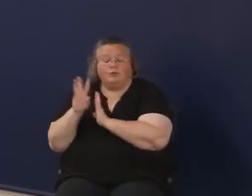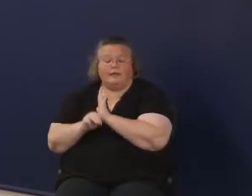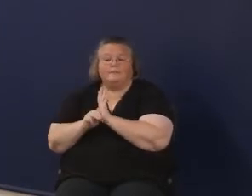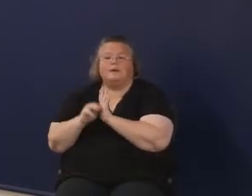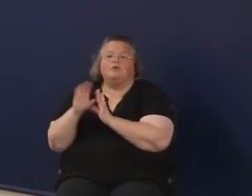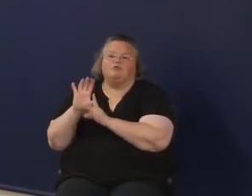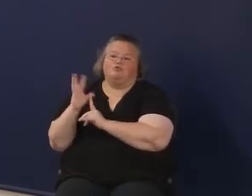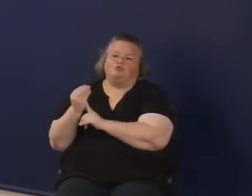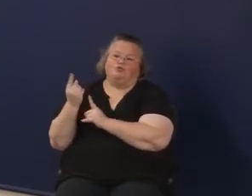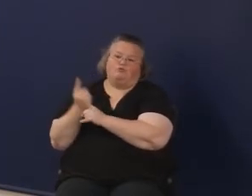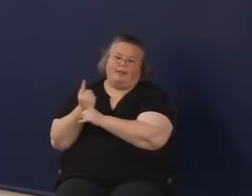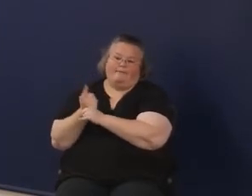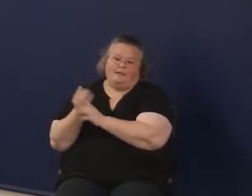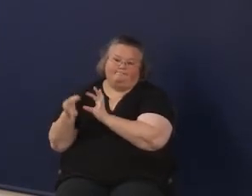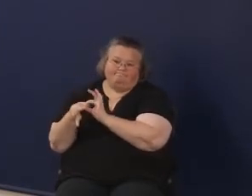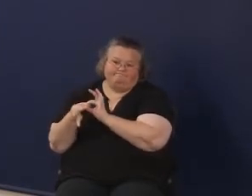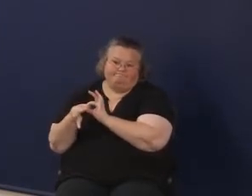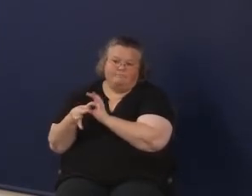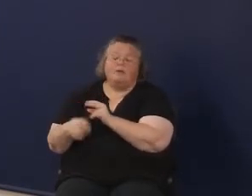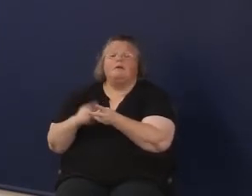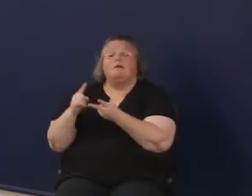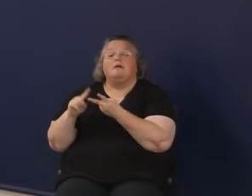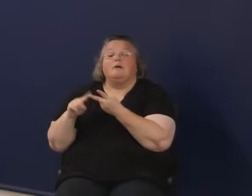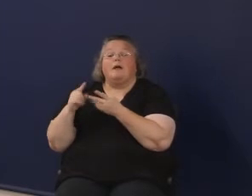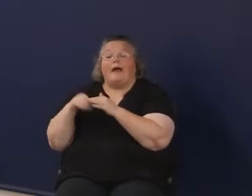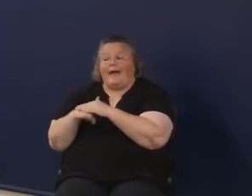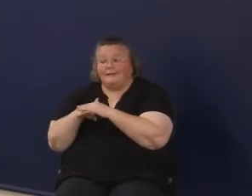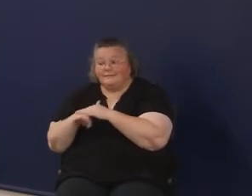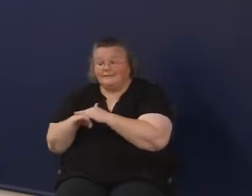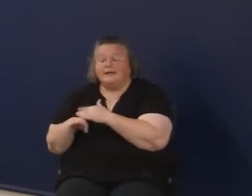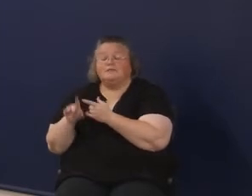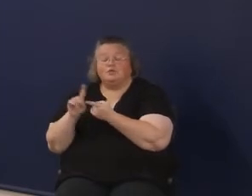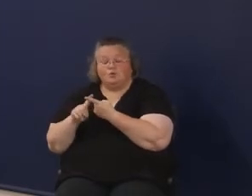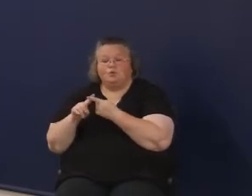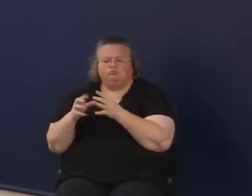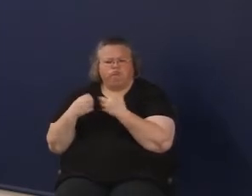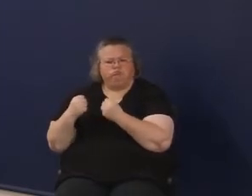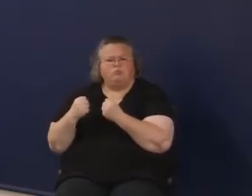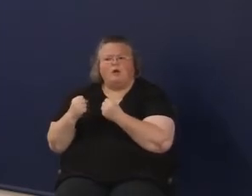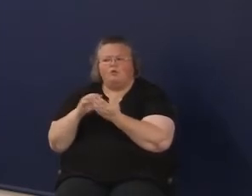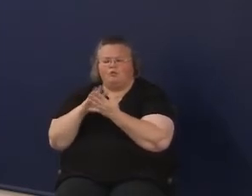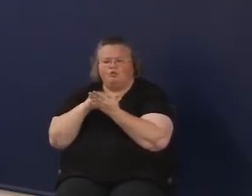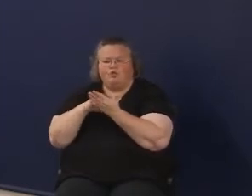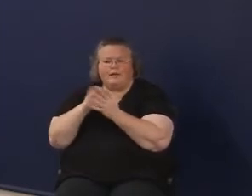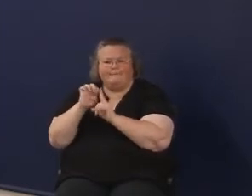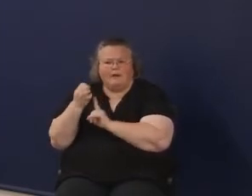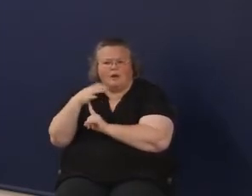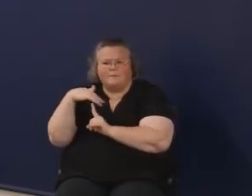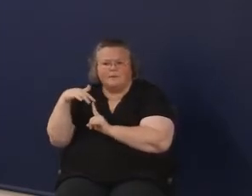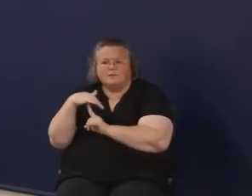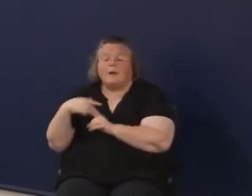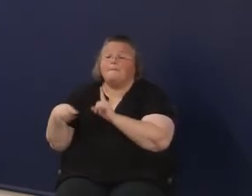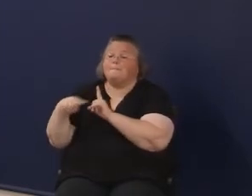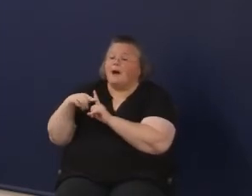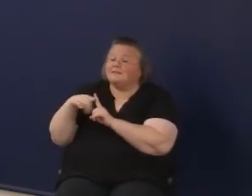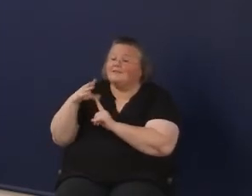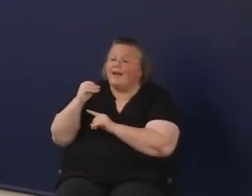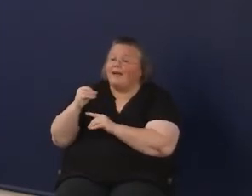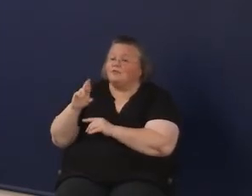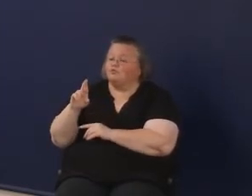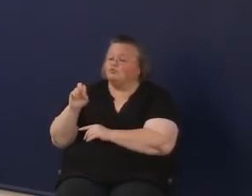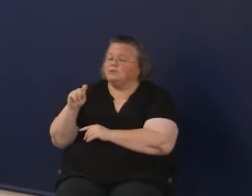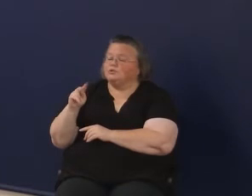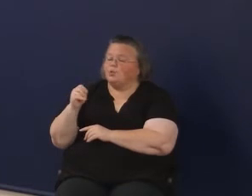relevant. All students should have access to robust learning environments. We believe in positive and restorative